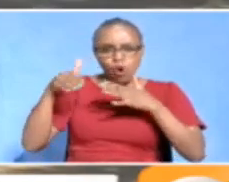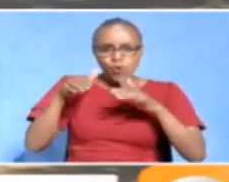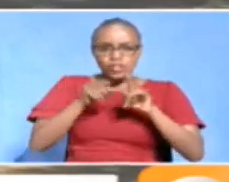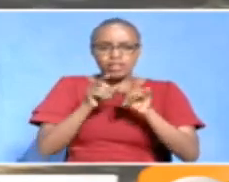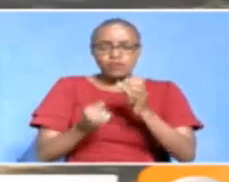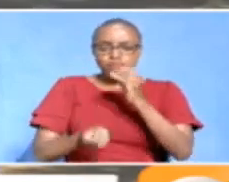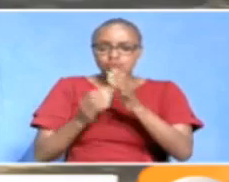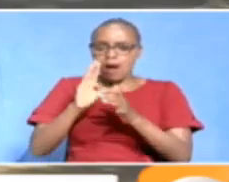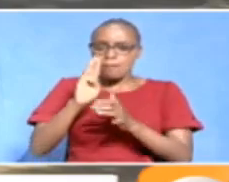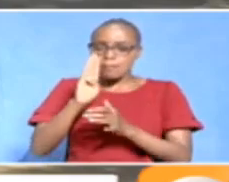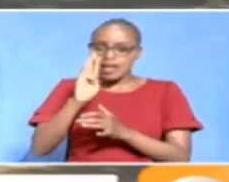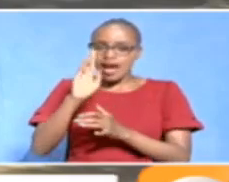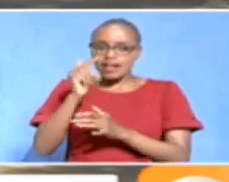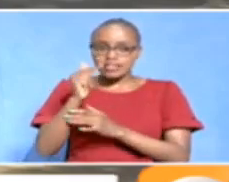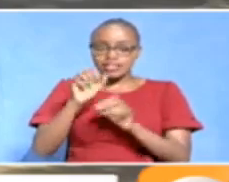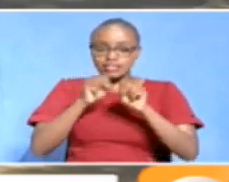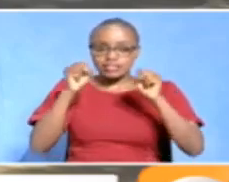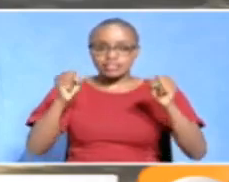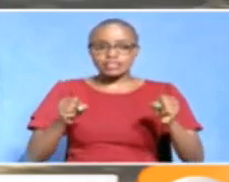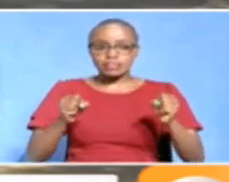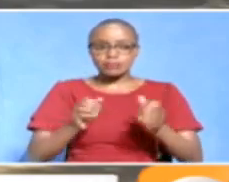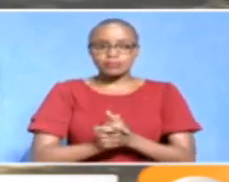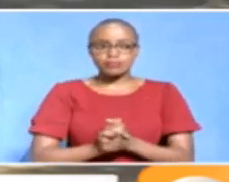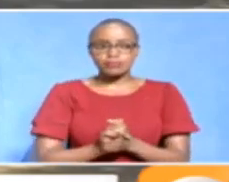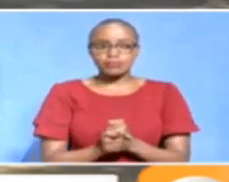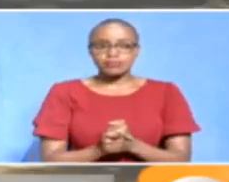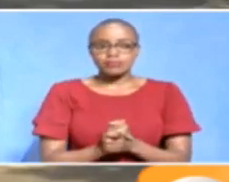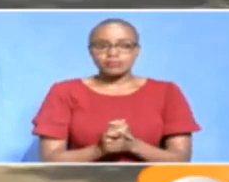launching the BRT system. Faizal Ahmed, Citizen TV.